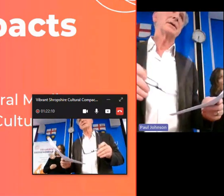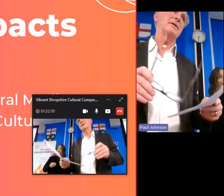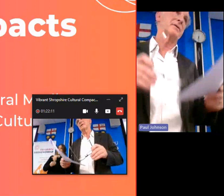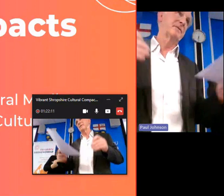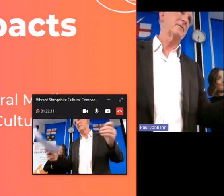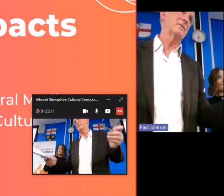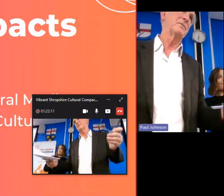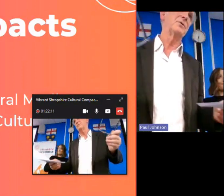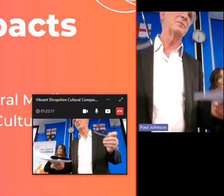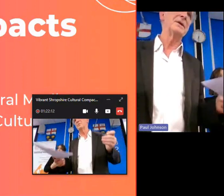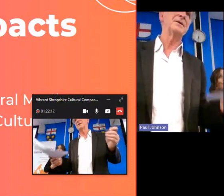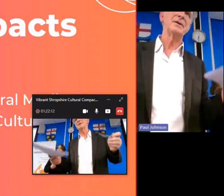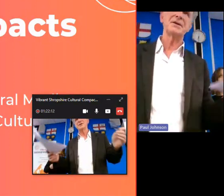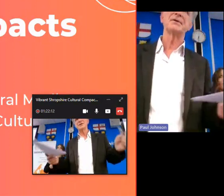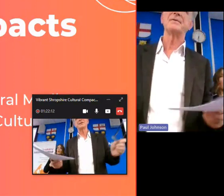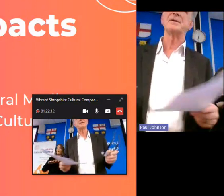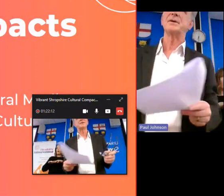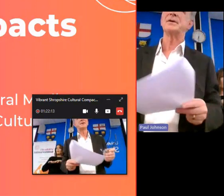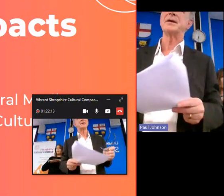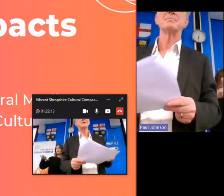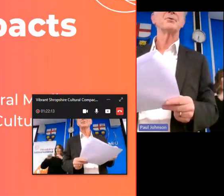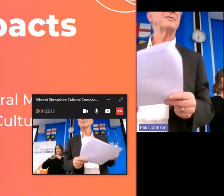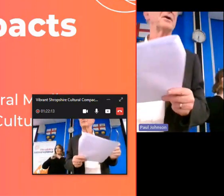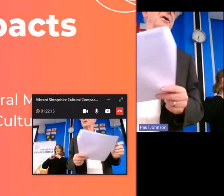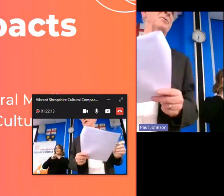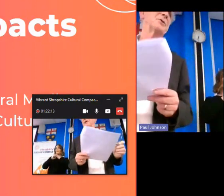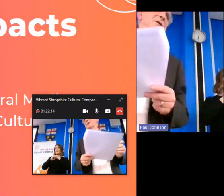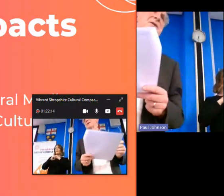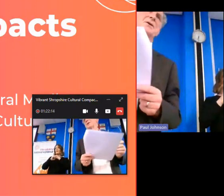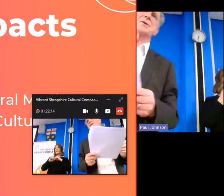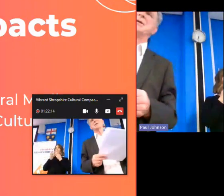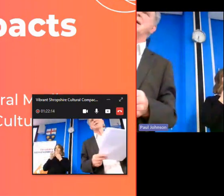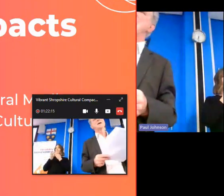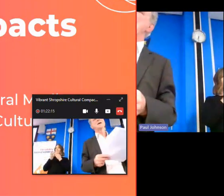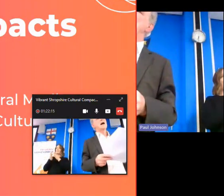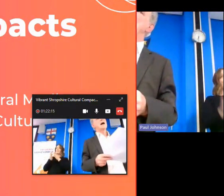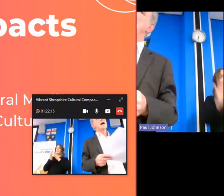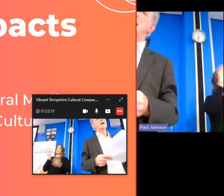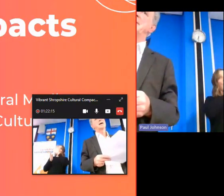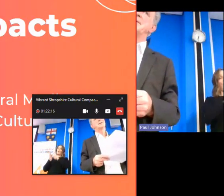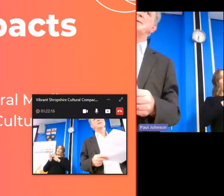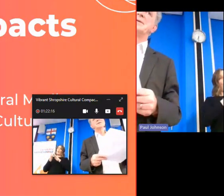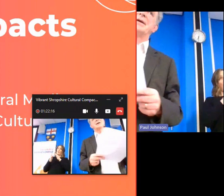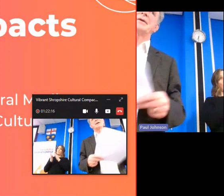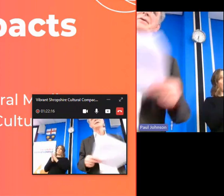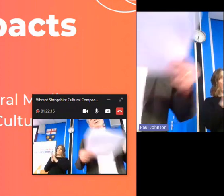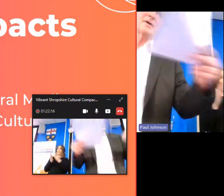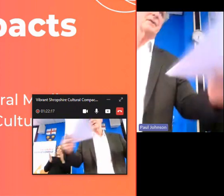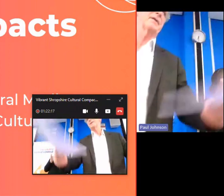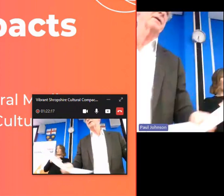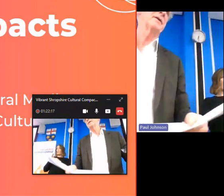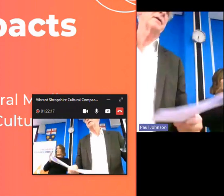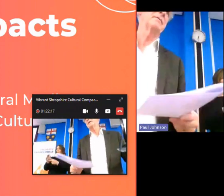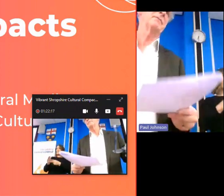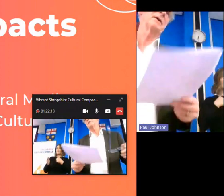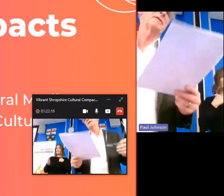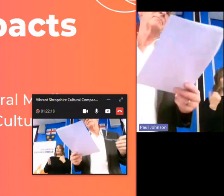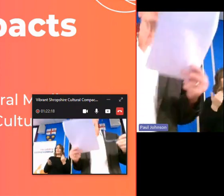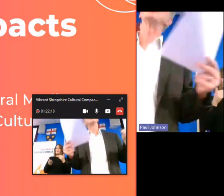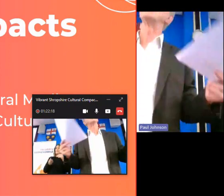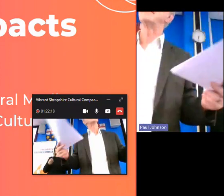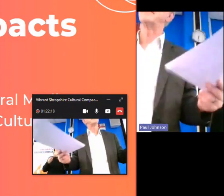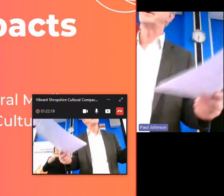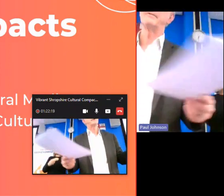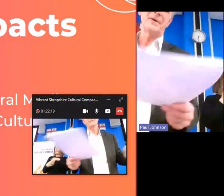on that uh rural media itself is a national portfolio organization uh and i got very uh